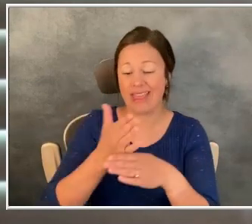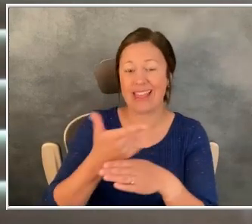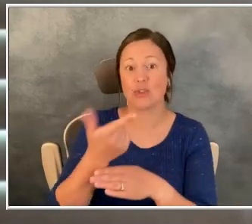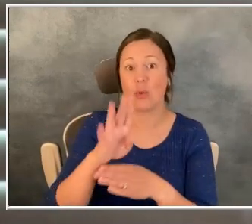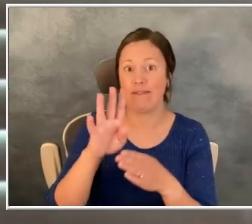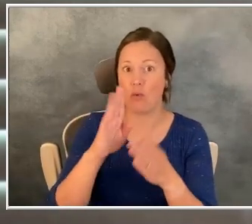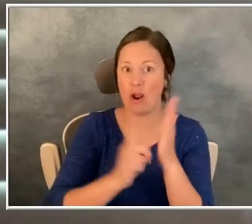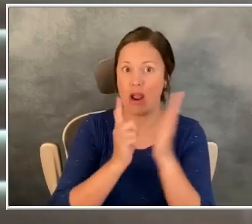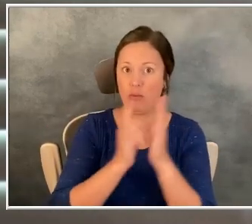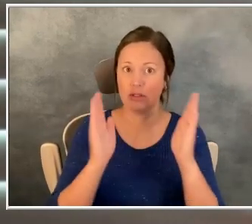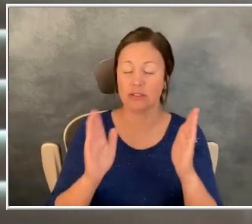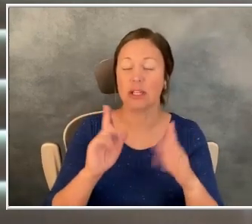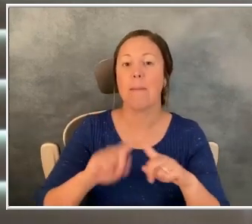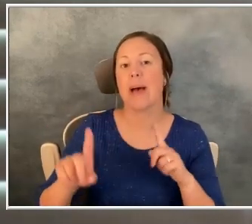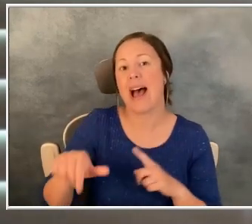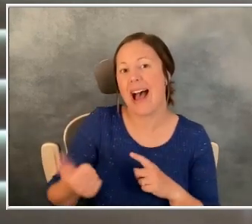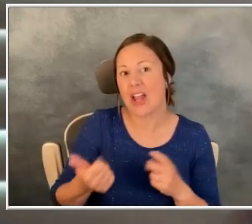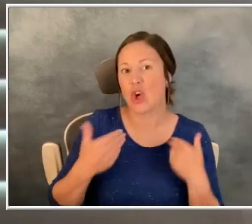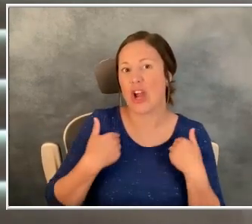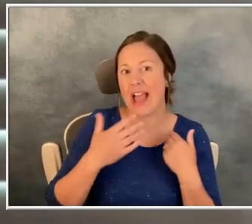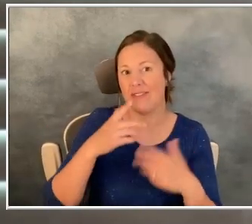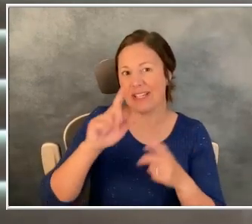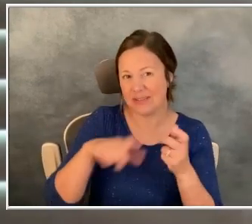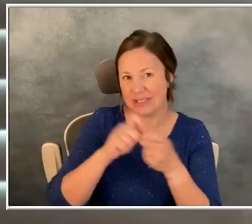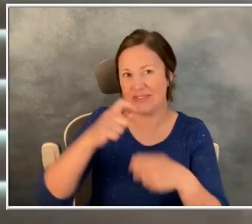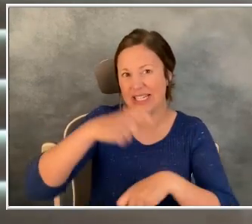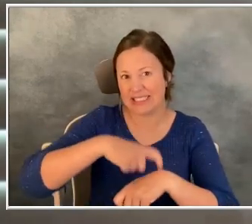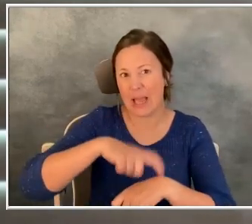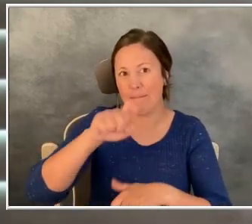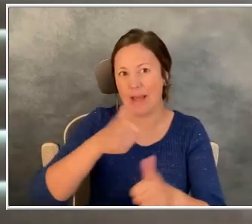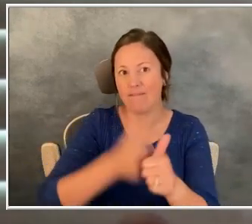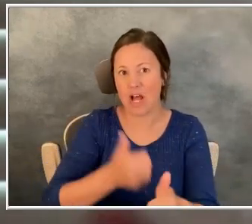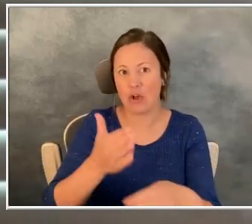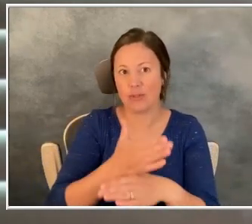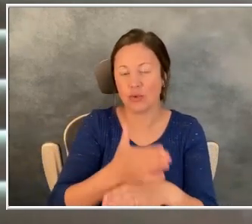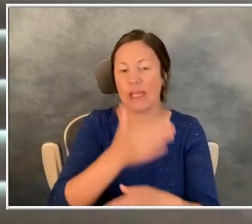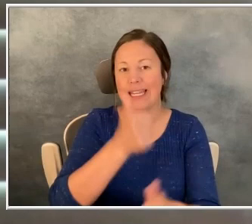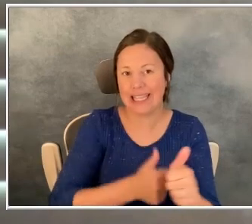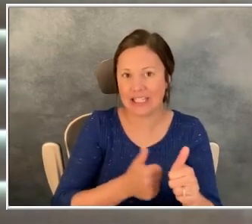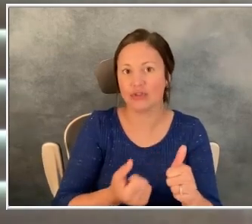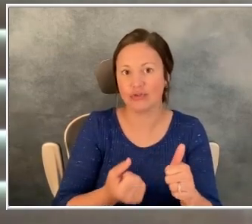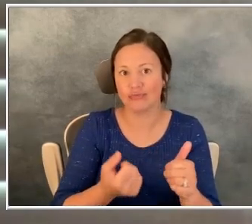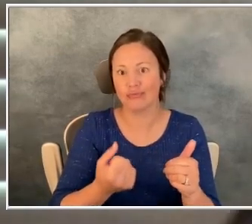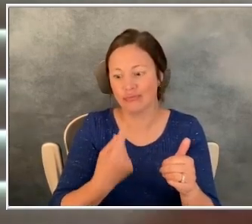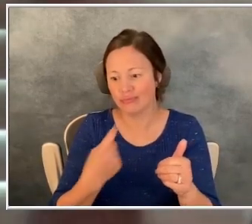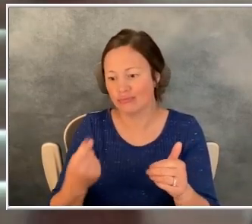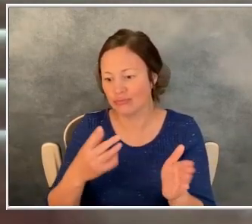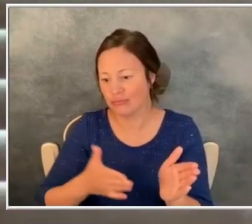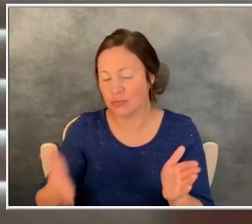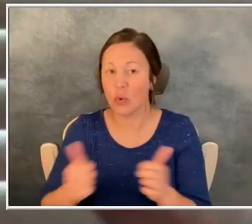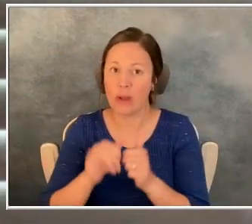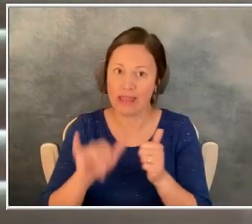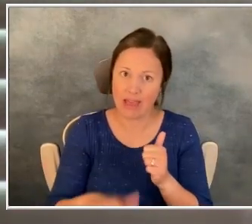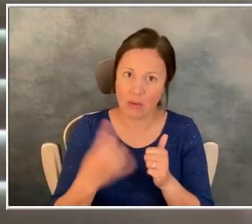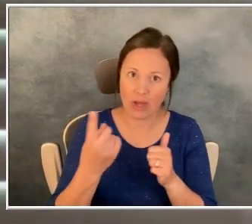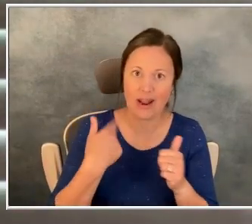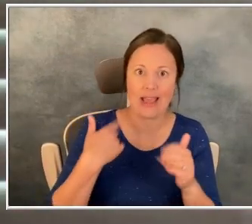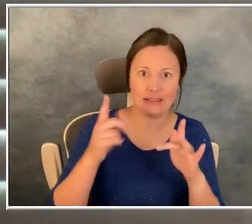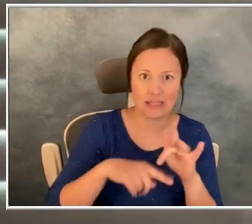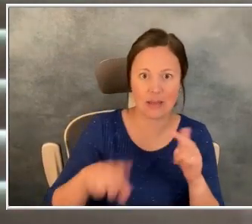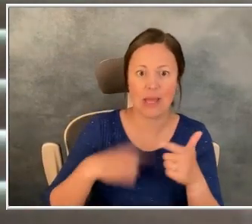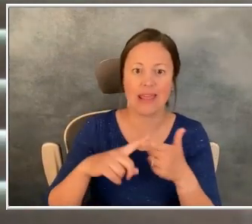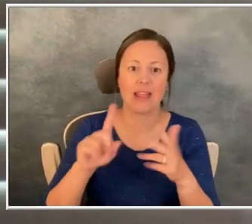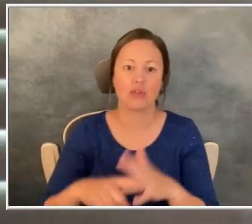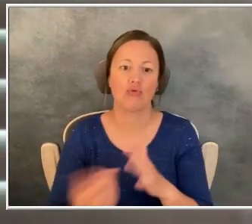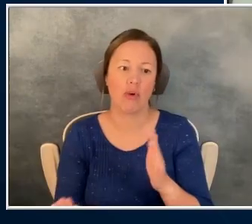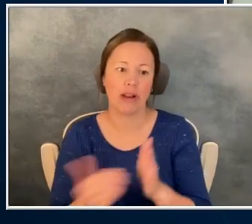be, there's a timeframe in between each that, that I have to follow. So with that one, I basically just skipped and then started back up with the